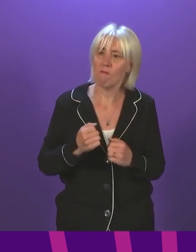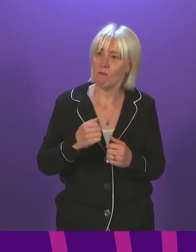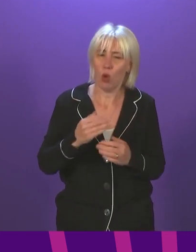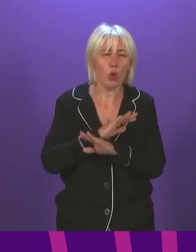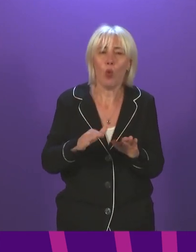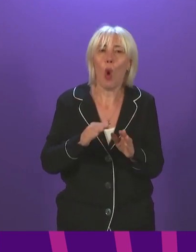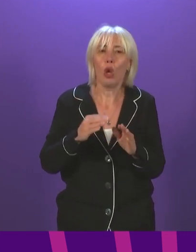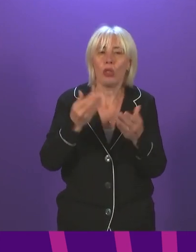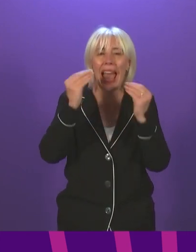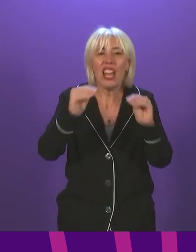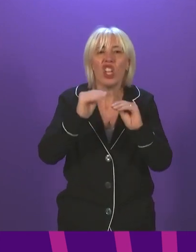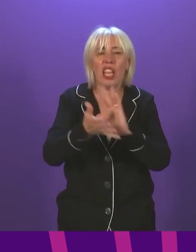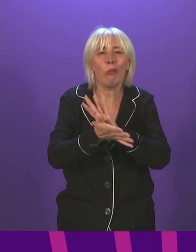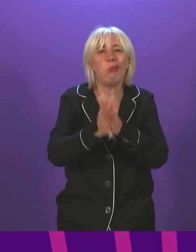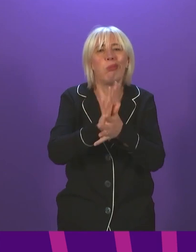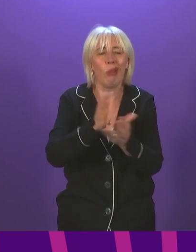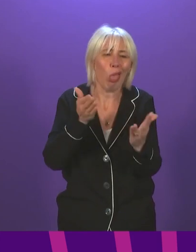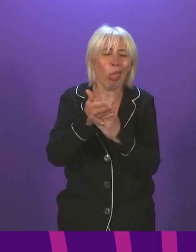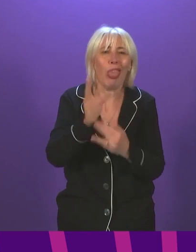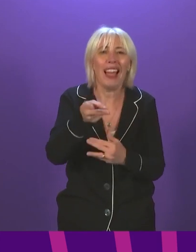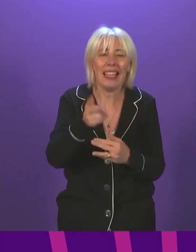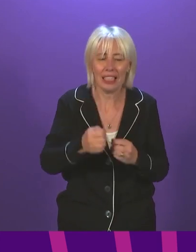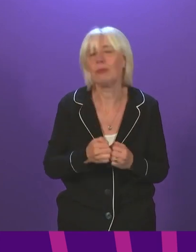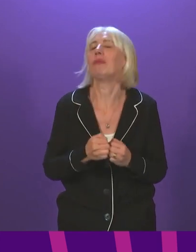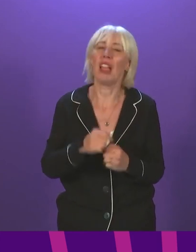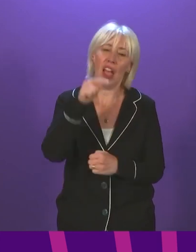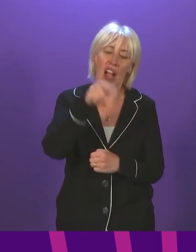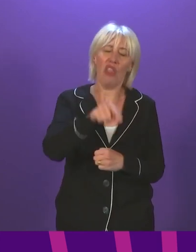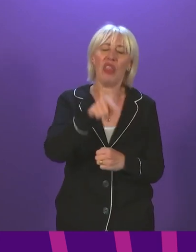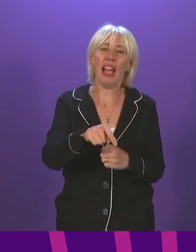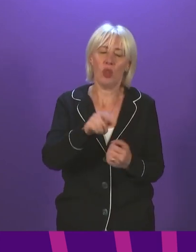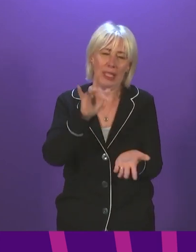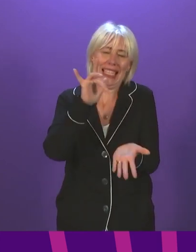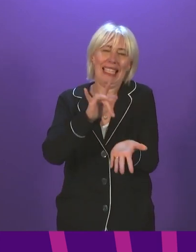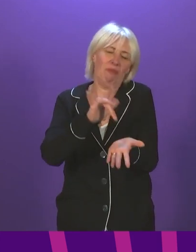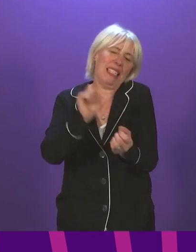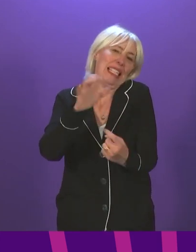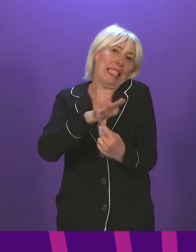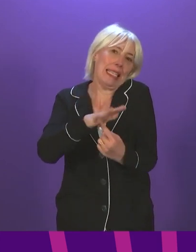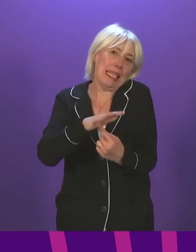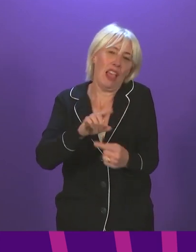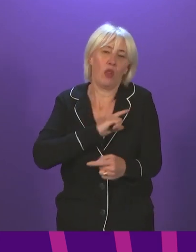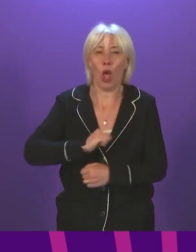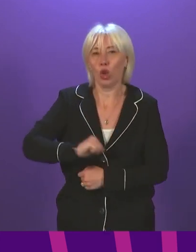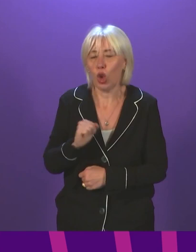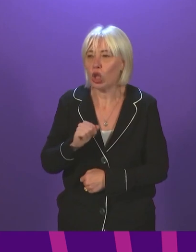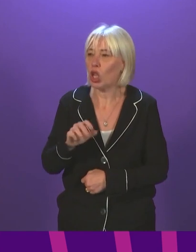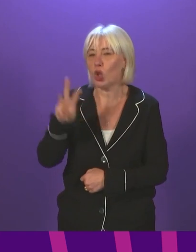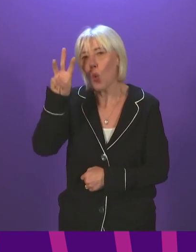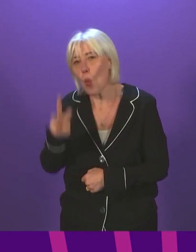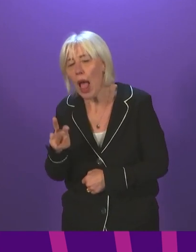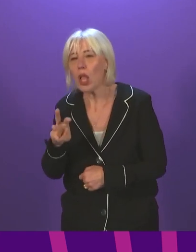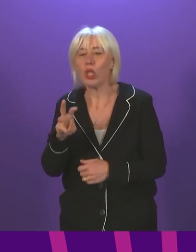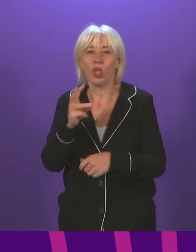education. That consideration was also, of course, central to the advice that the Scottish, Welsh and UK governments and the Northern Irish